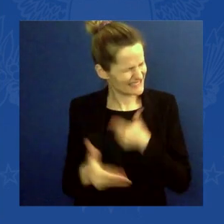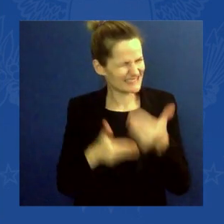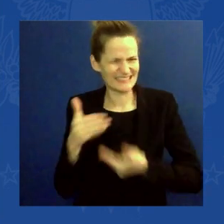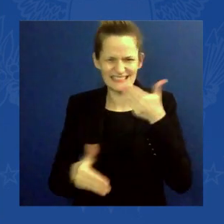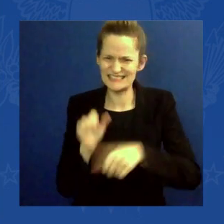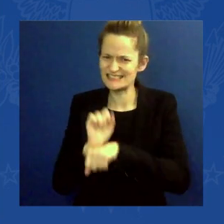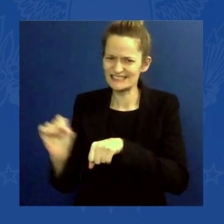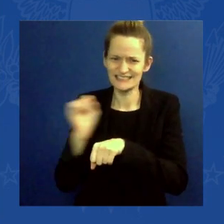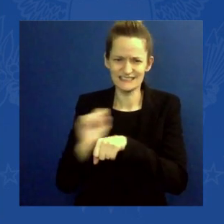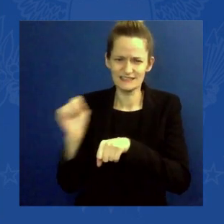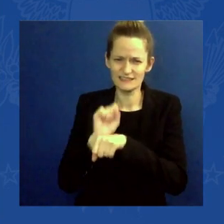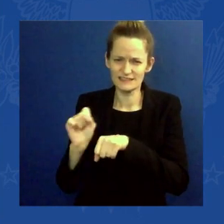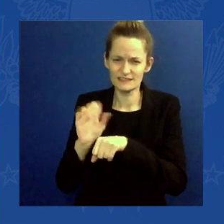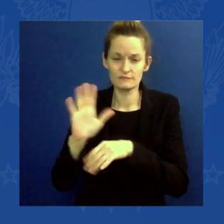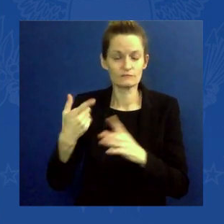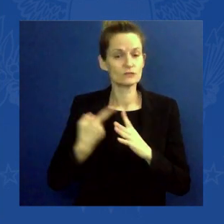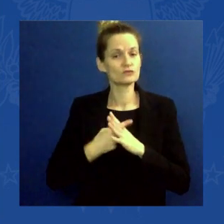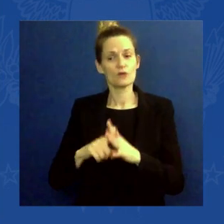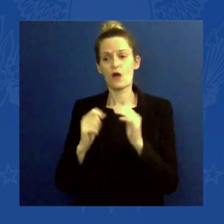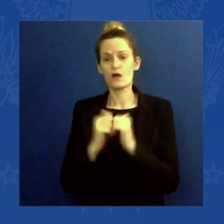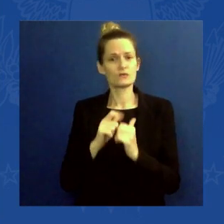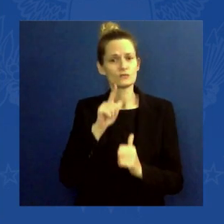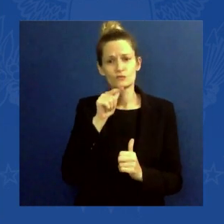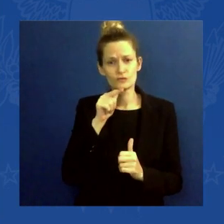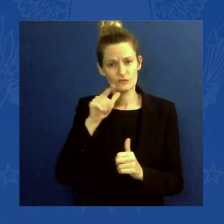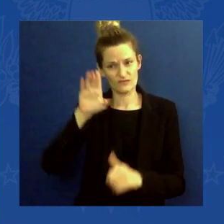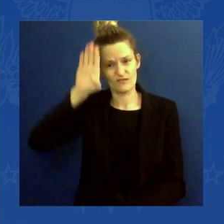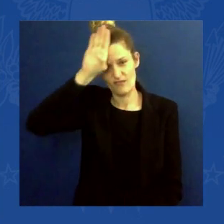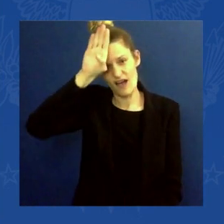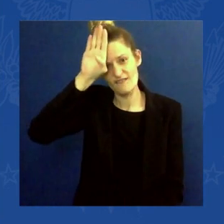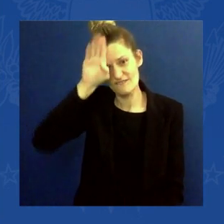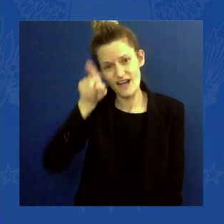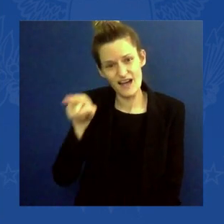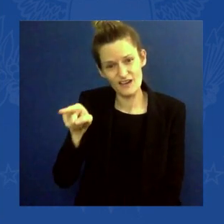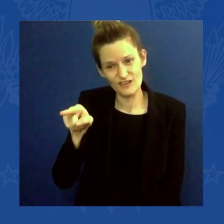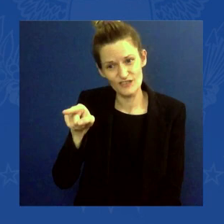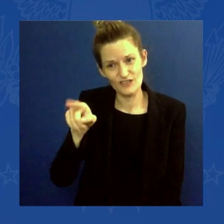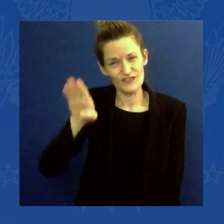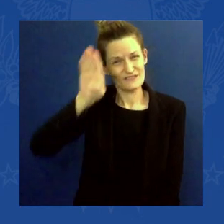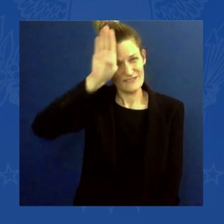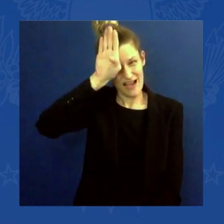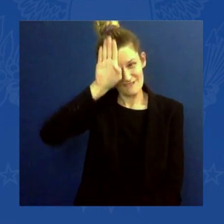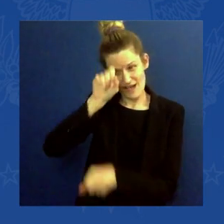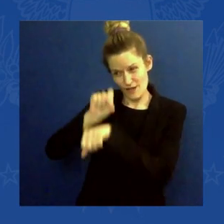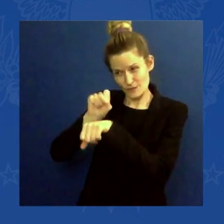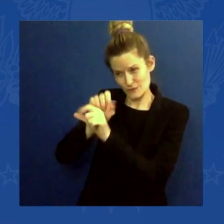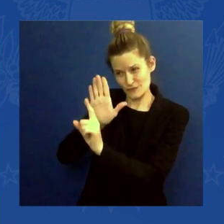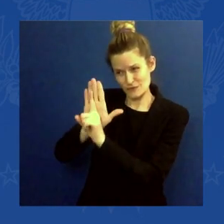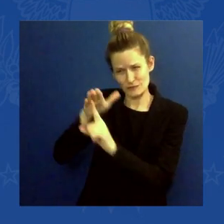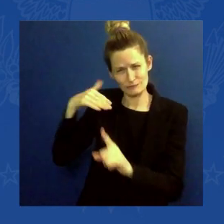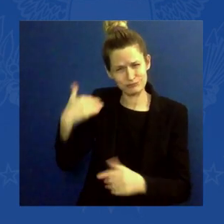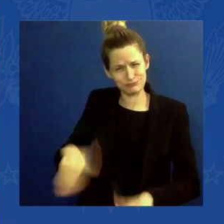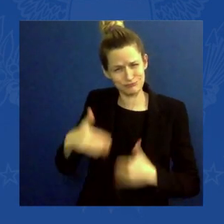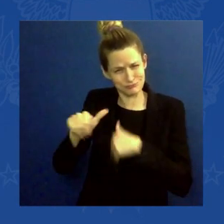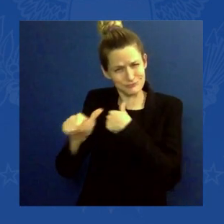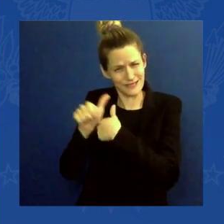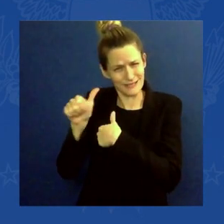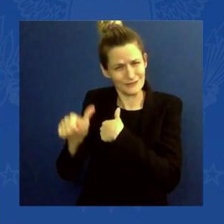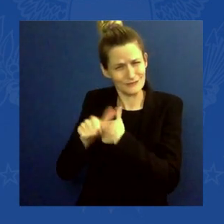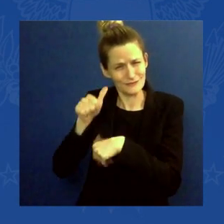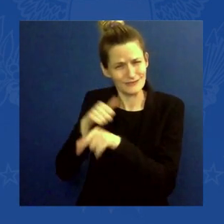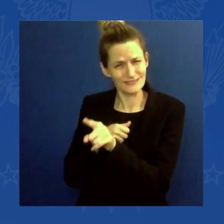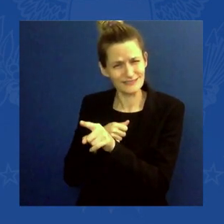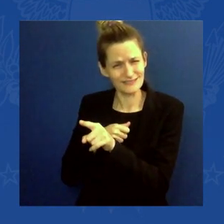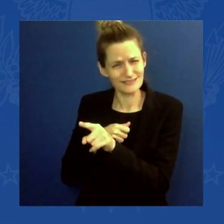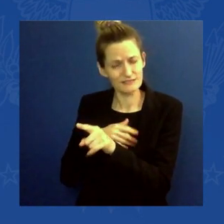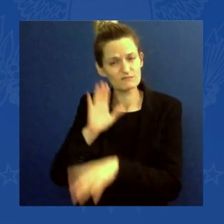lives on the line in rugged and dangerous conditions. I never forget coming out to Arizona in 2013 to speak at the